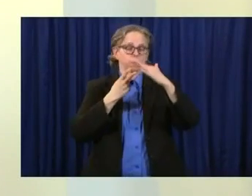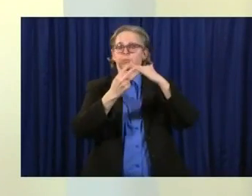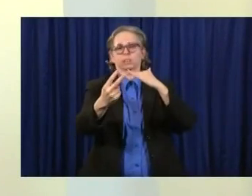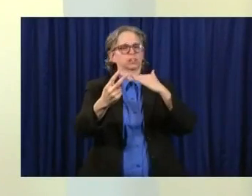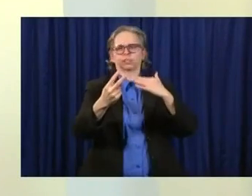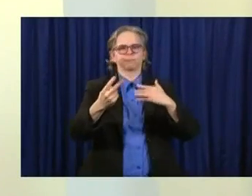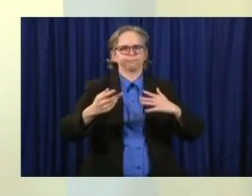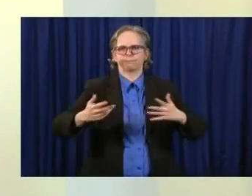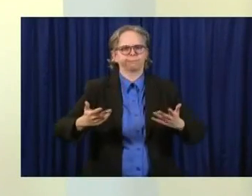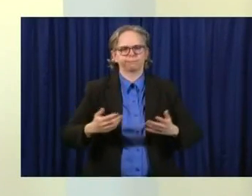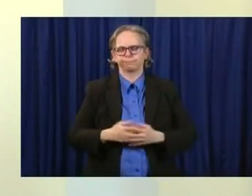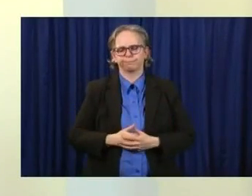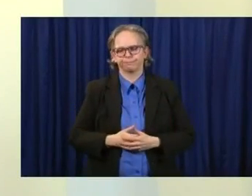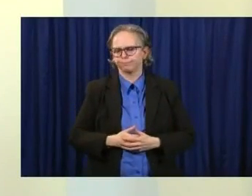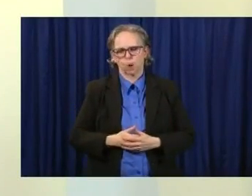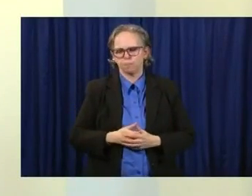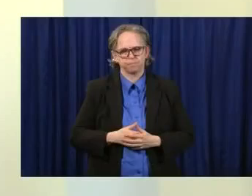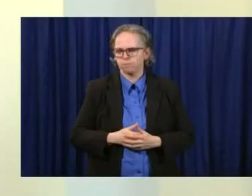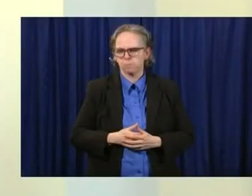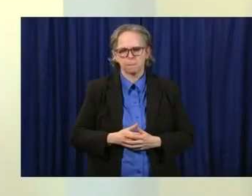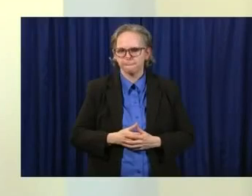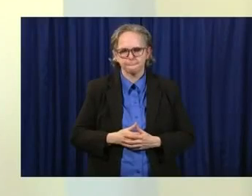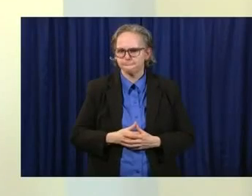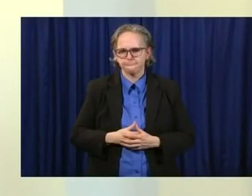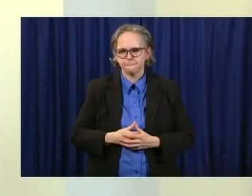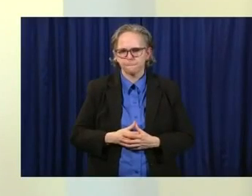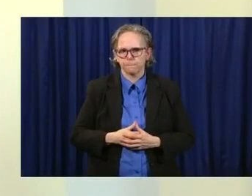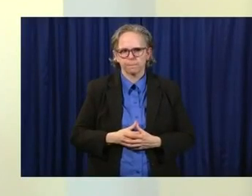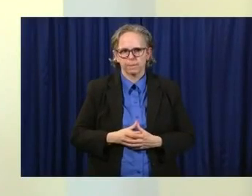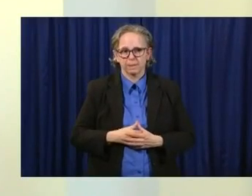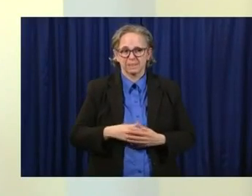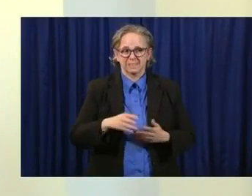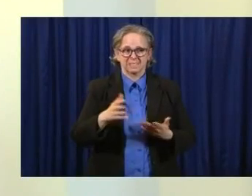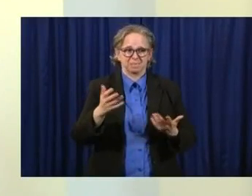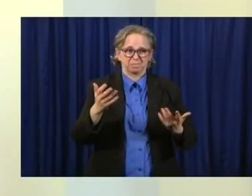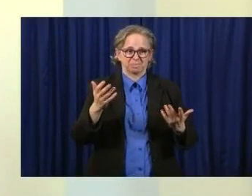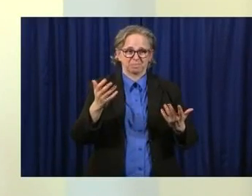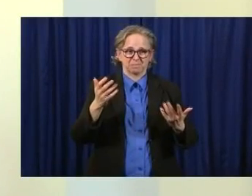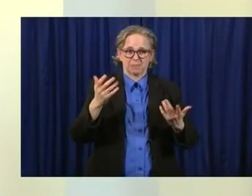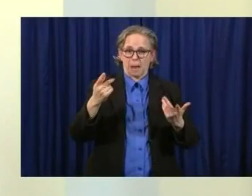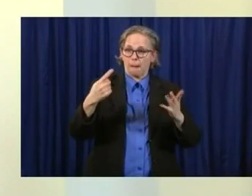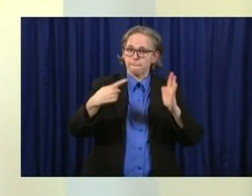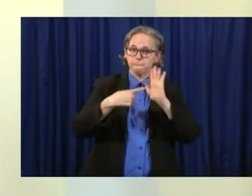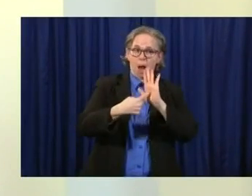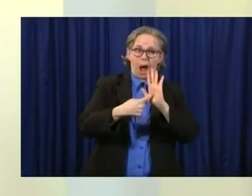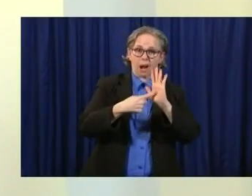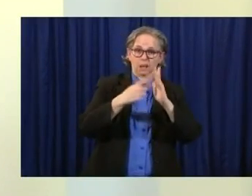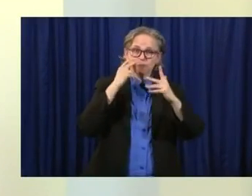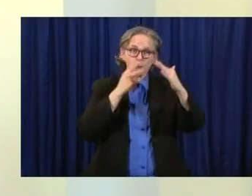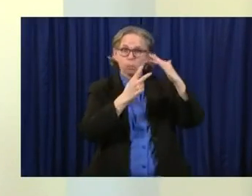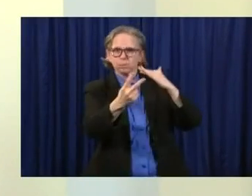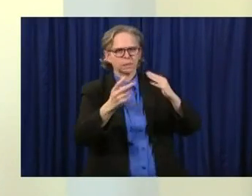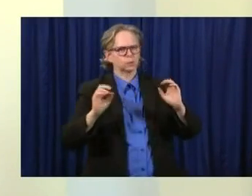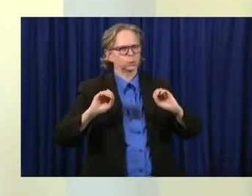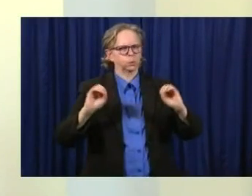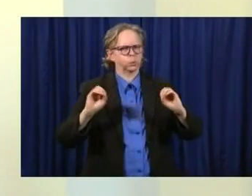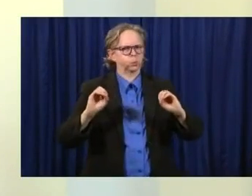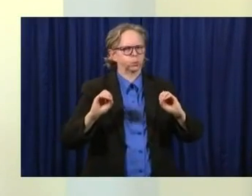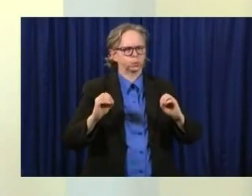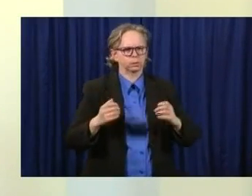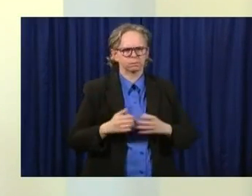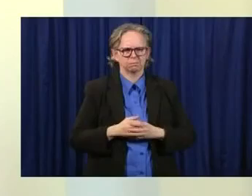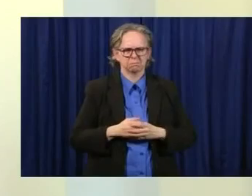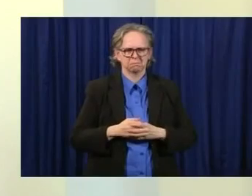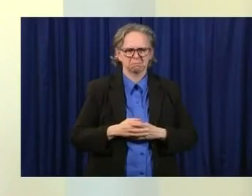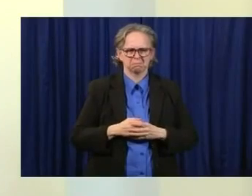a modeling that at this juncture can allow me to say, and I'm not sure